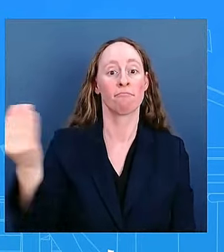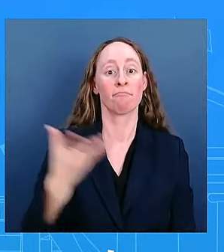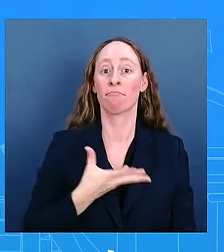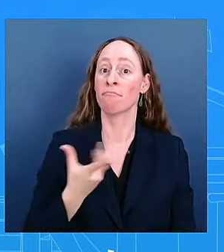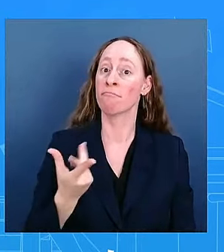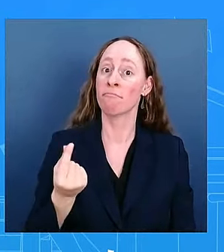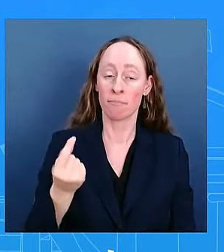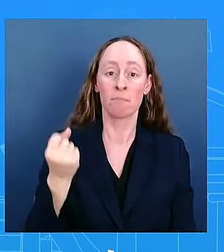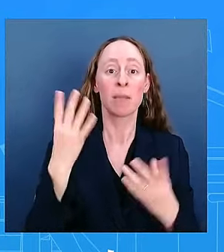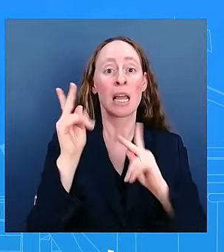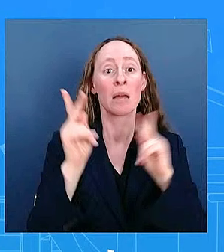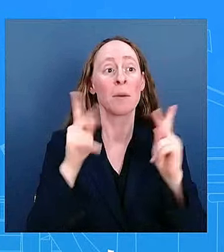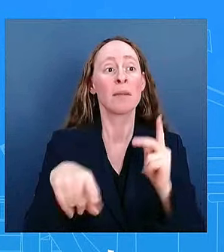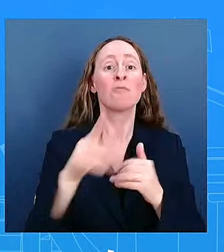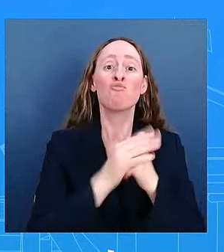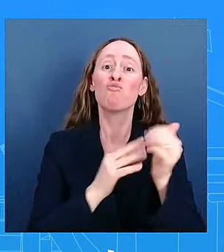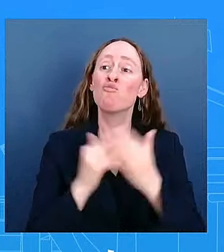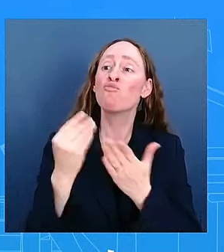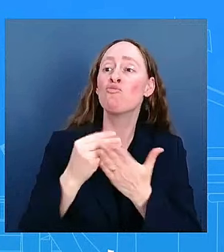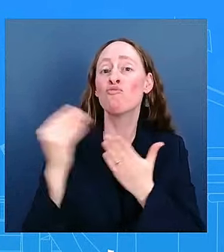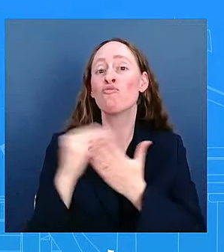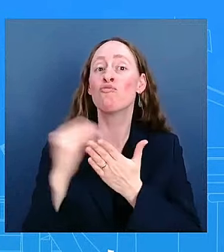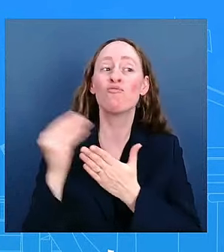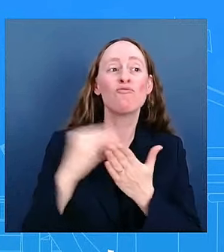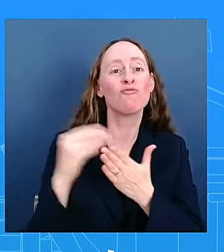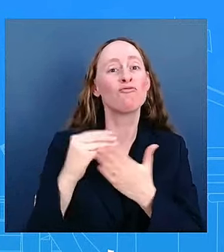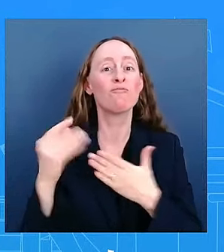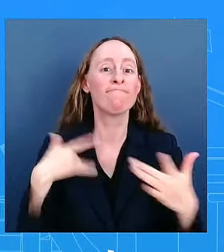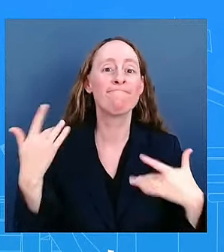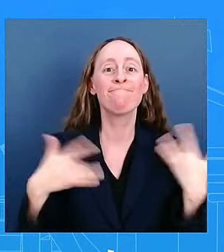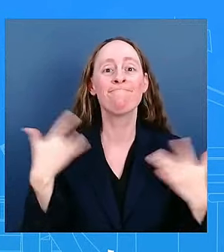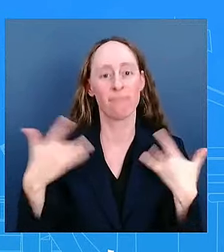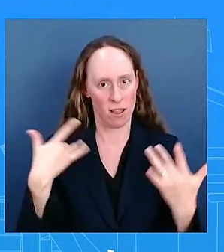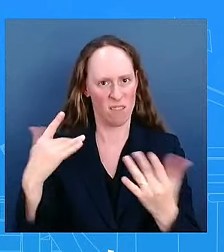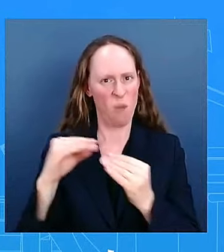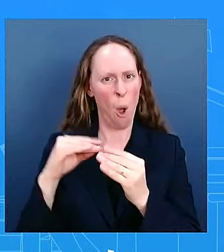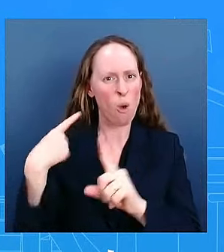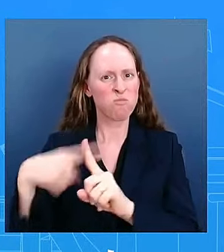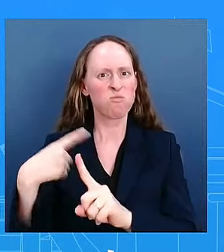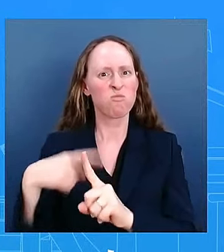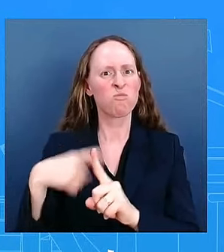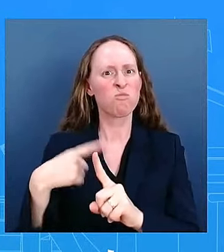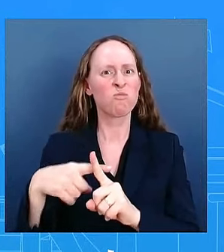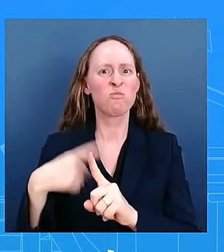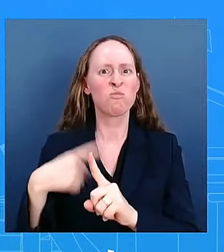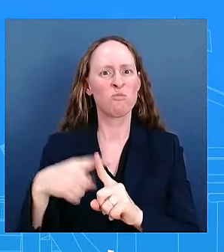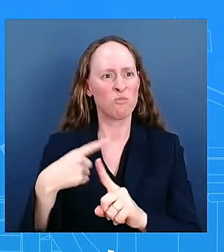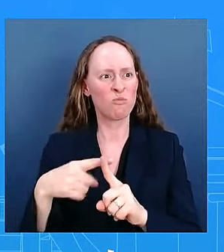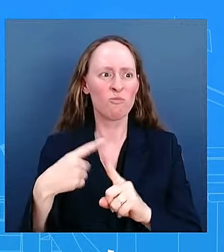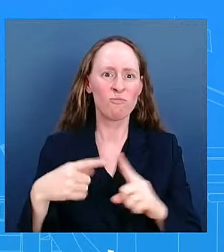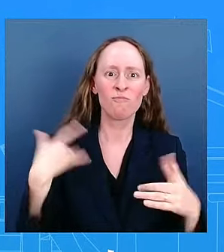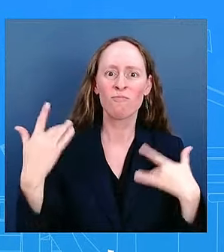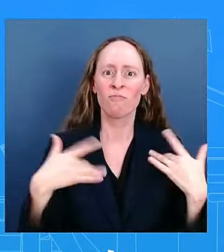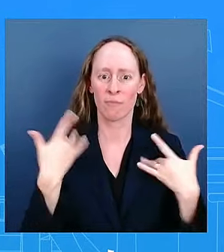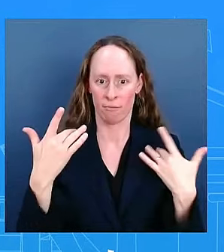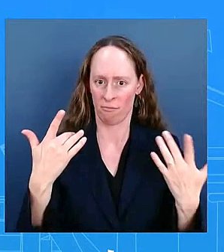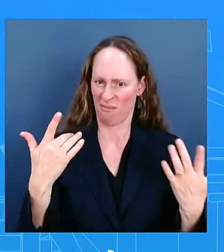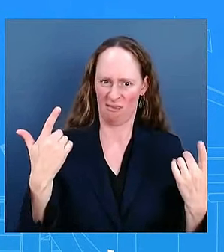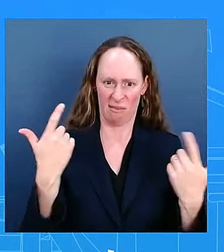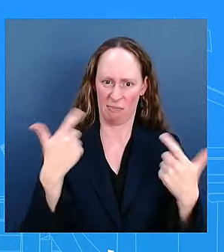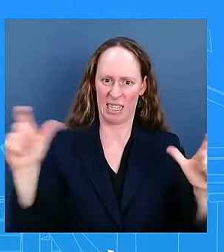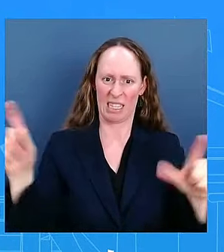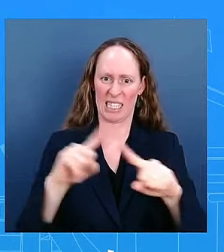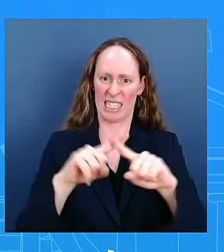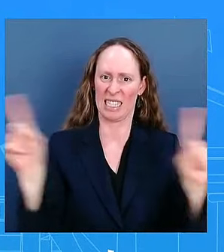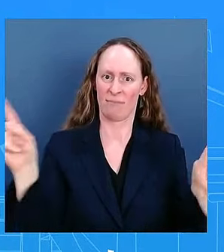up about 10 percent for the month its largest monthly jump in three and a half years relatedly the gas price